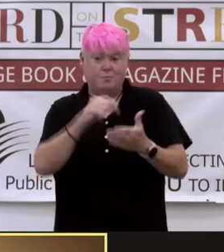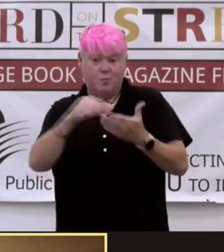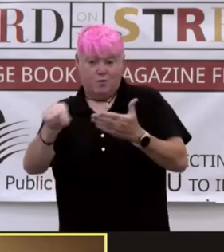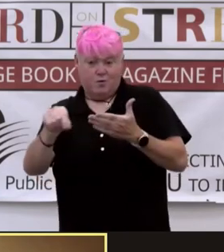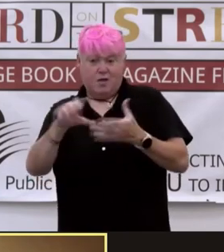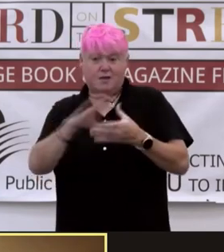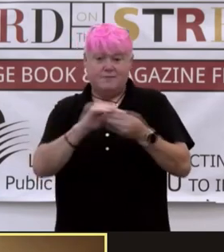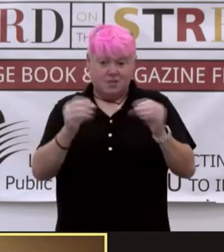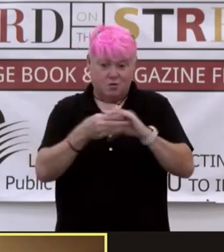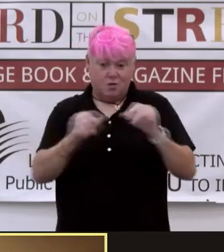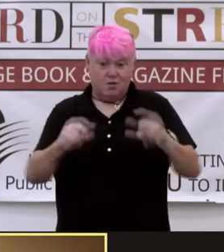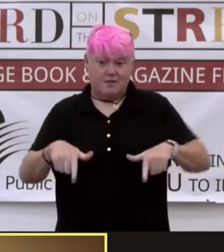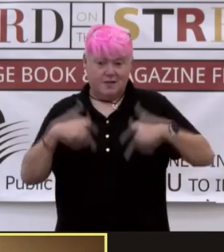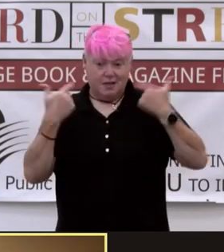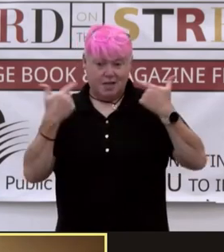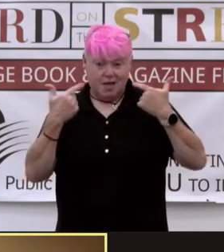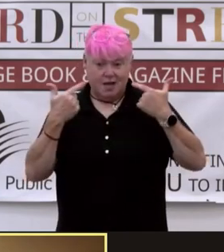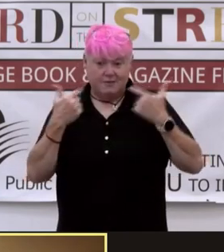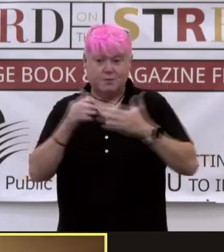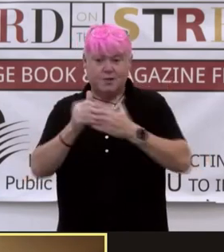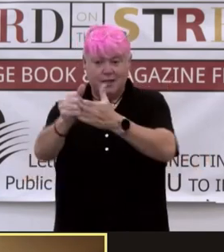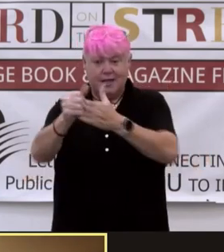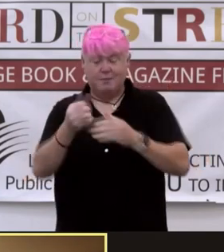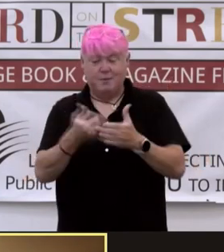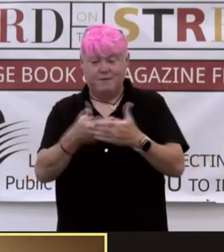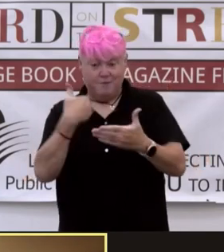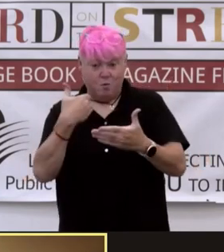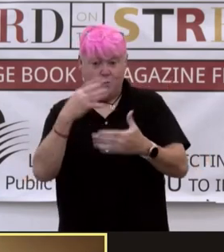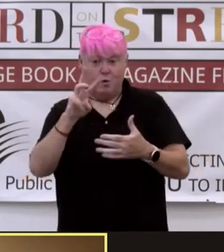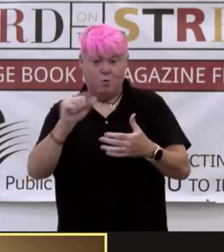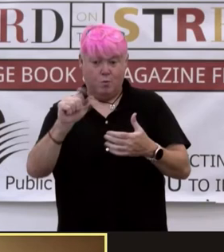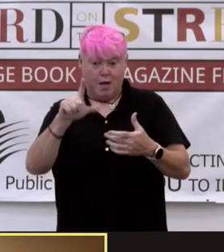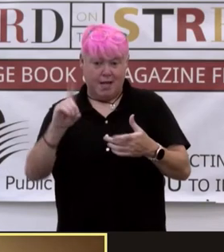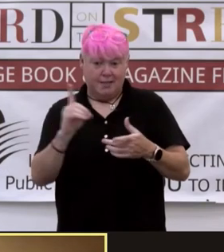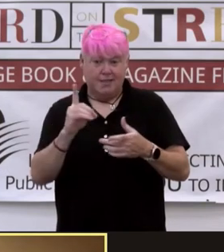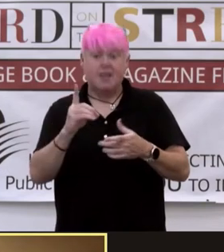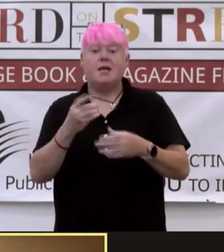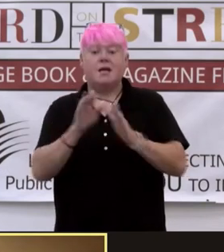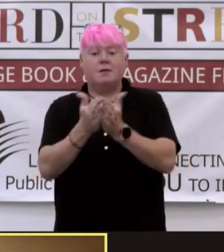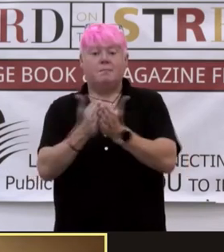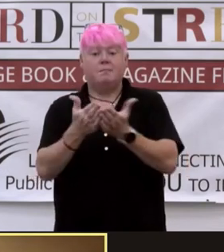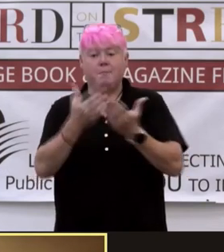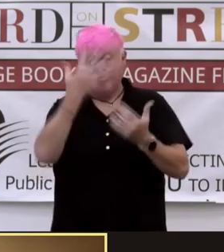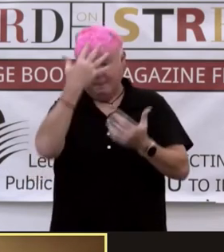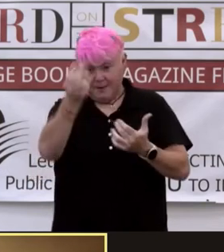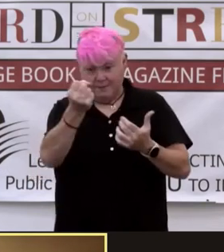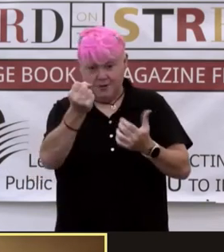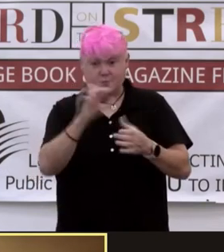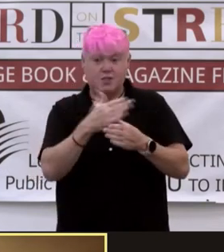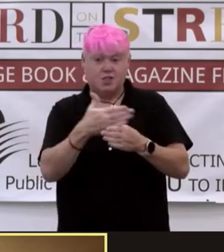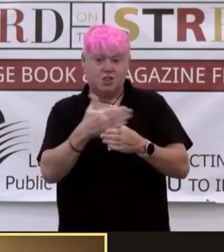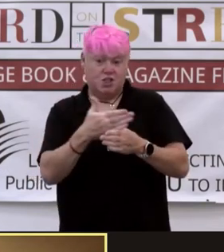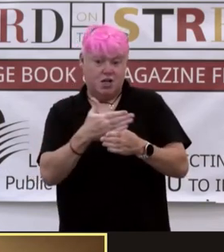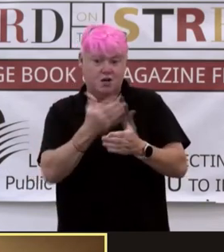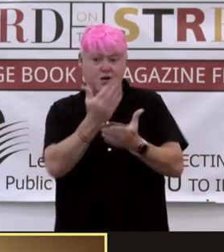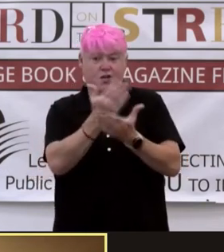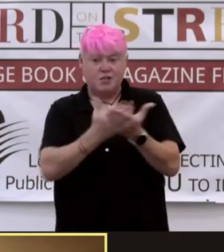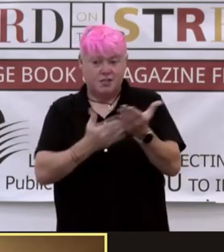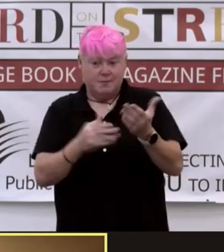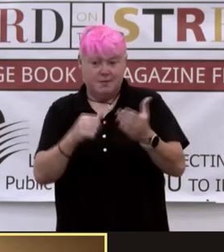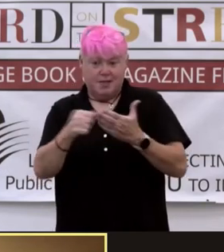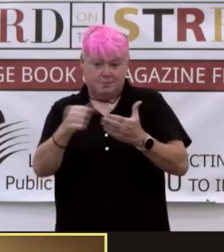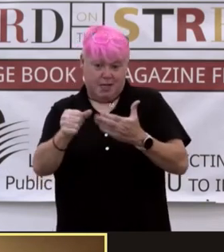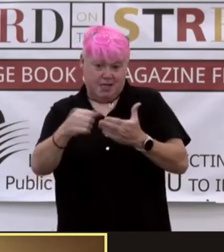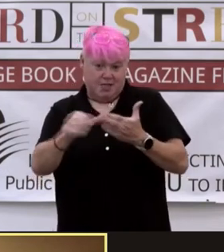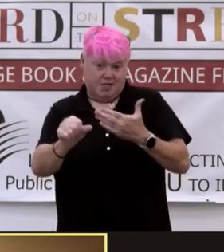of the lives we led before we became wild in a book of memories. We share some of our stories, some of its pages, interspersed